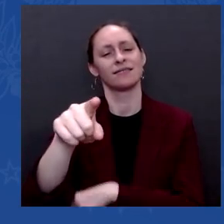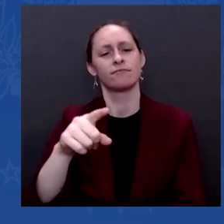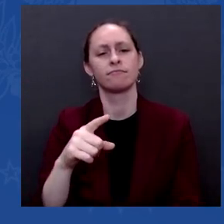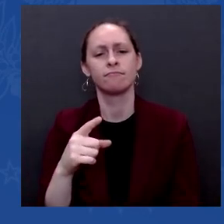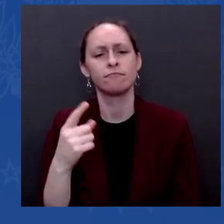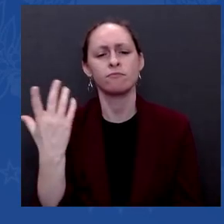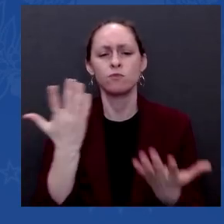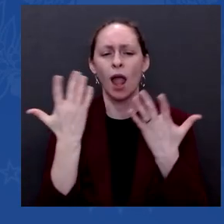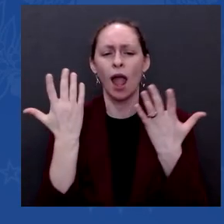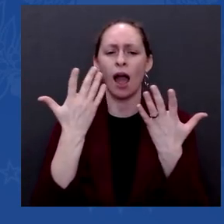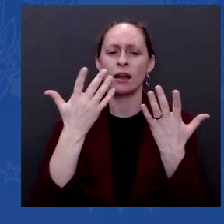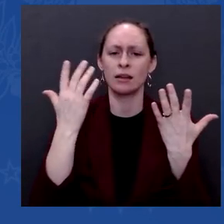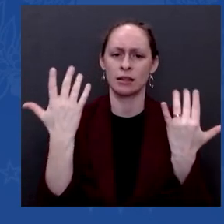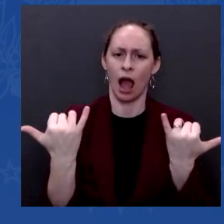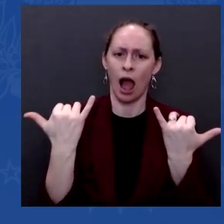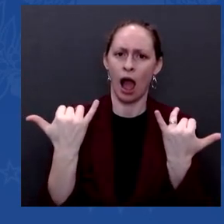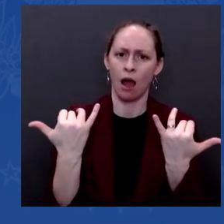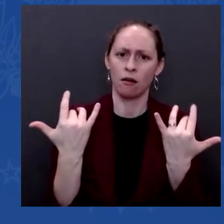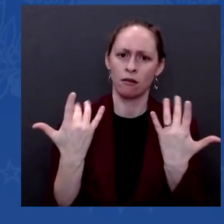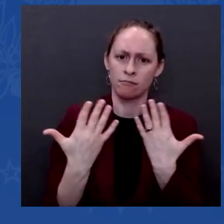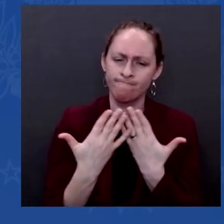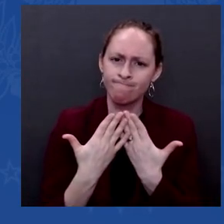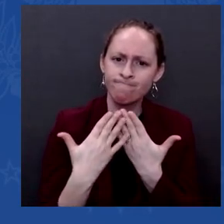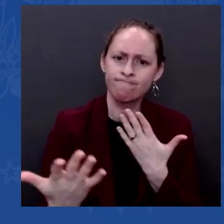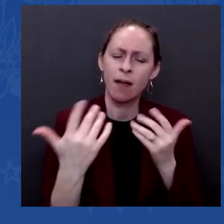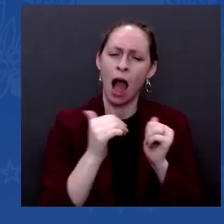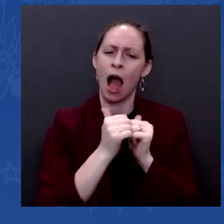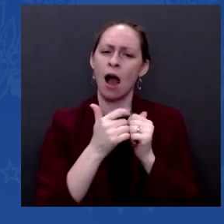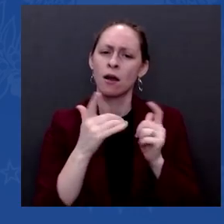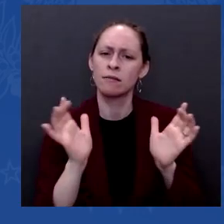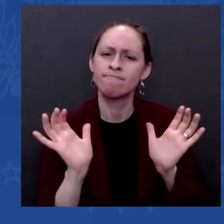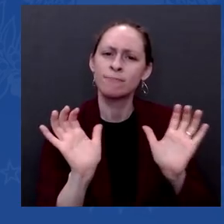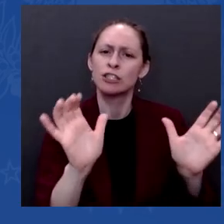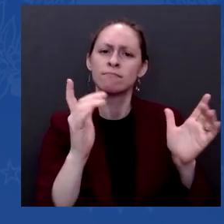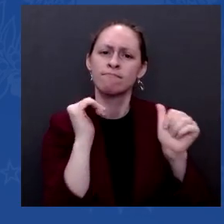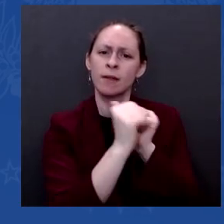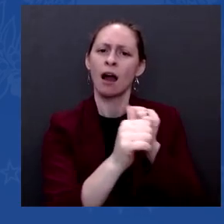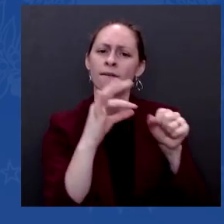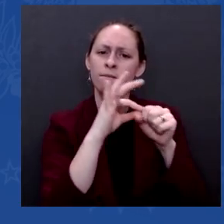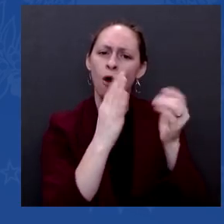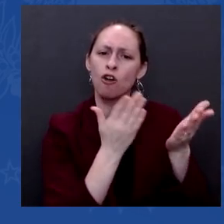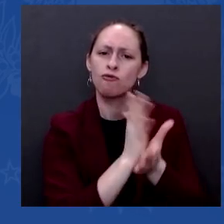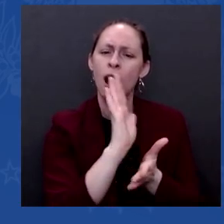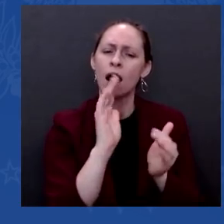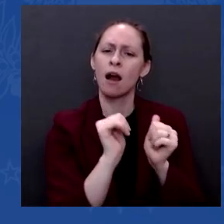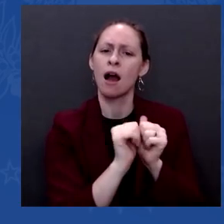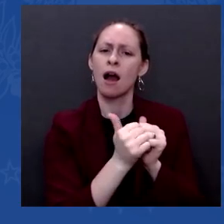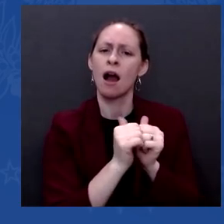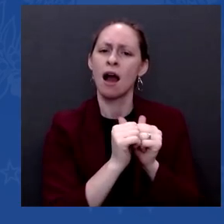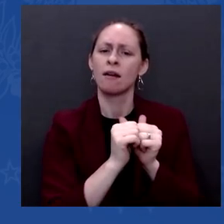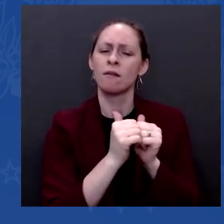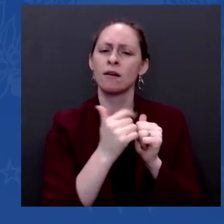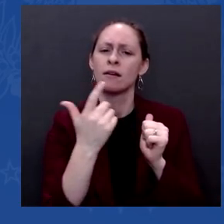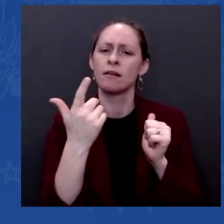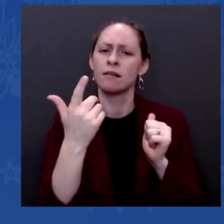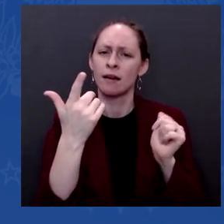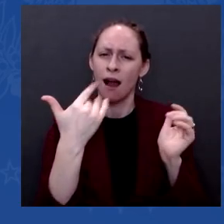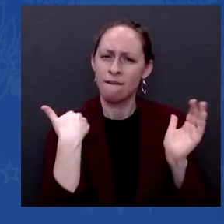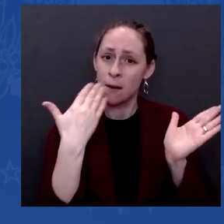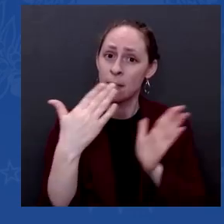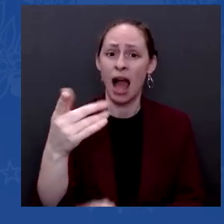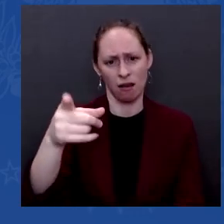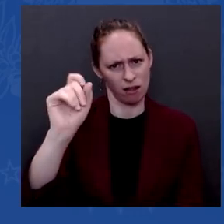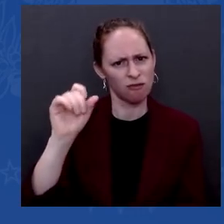I'm not going to lay out a strategy before you and the world now. Now that legislation appears to be